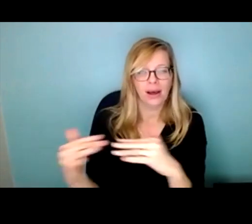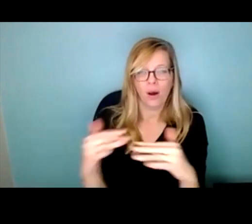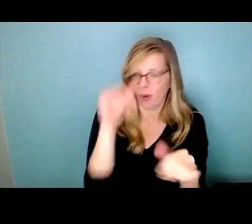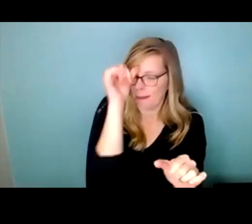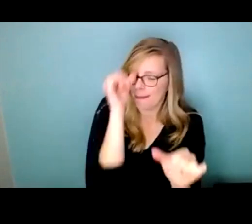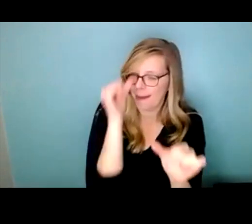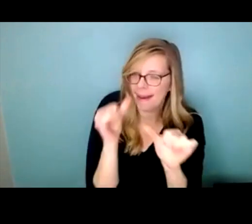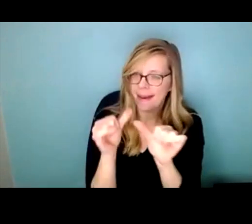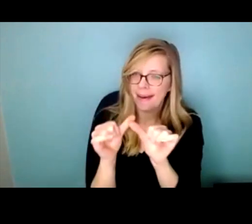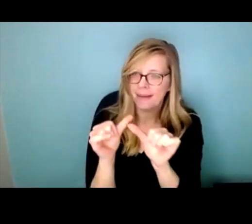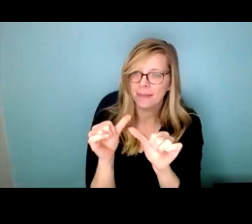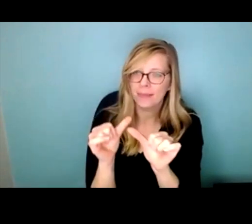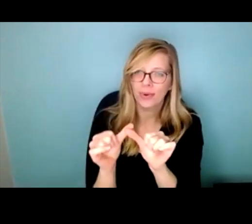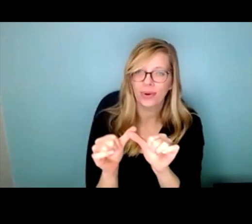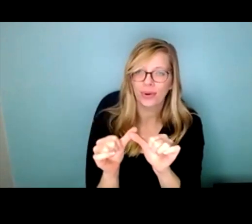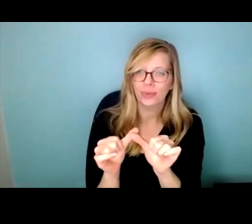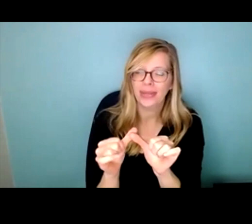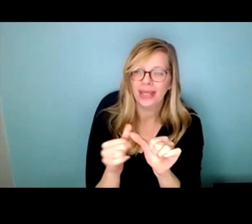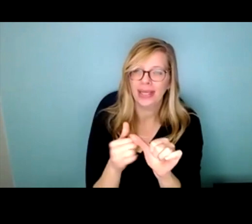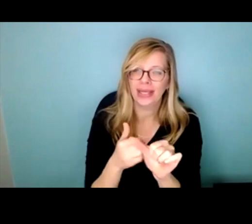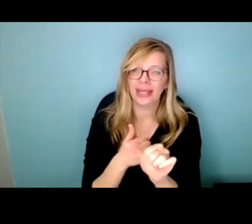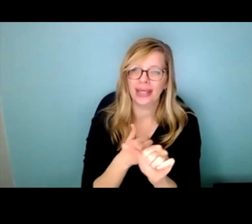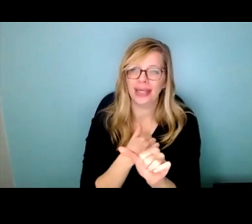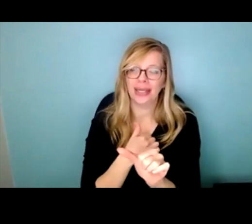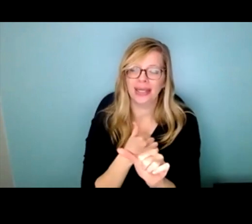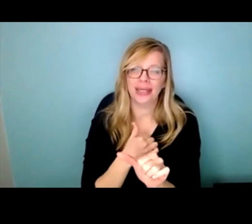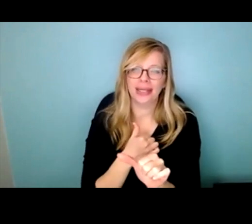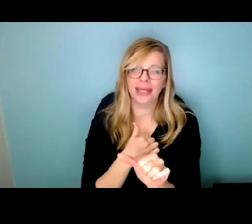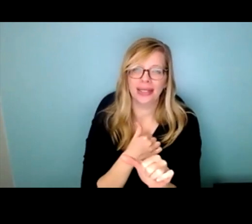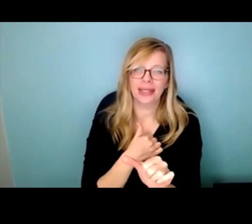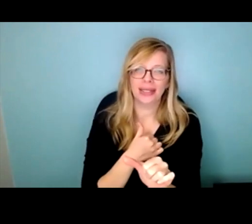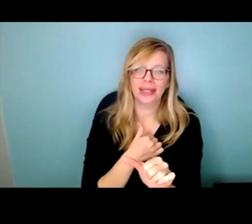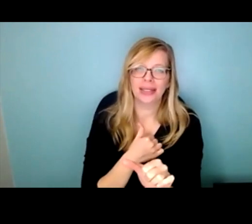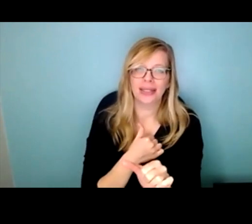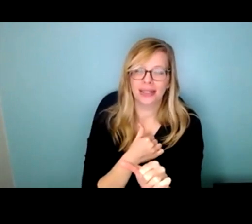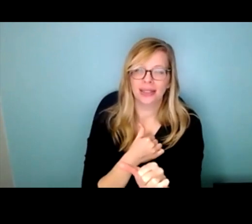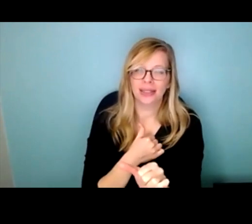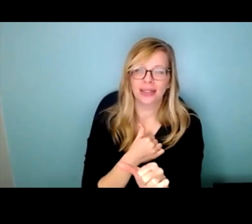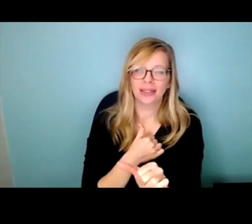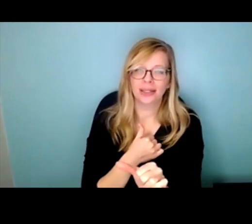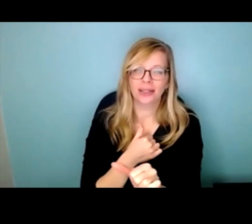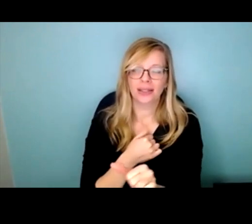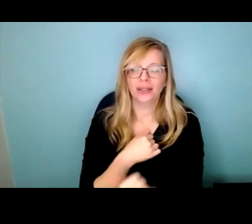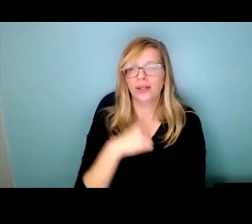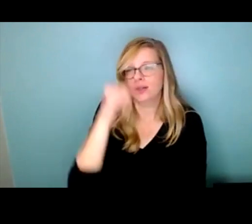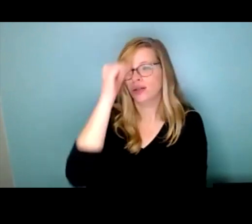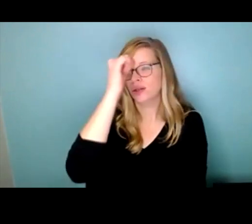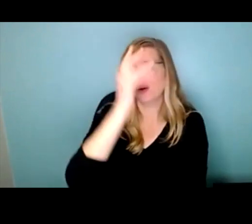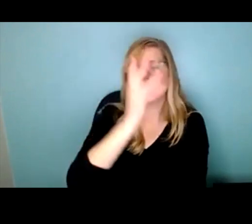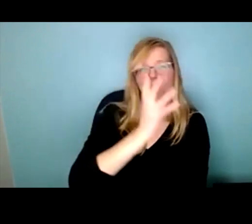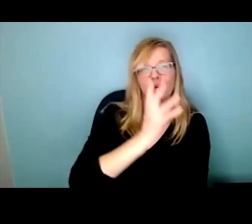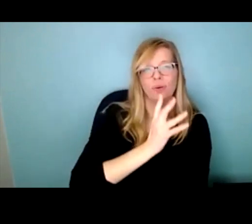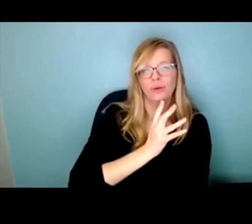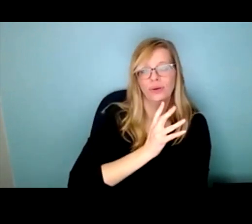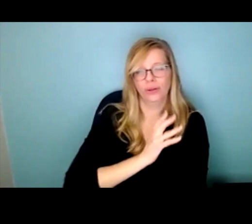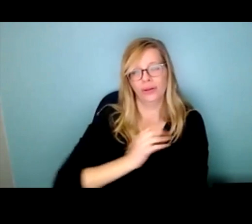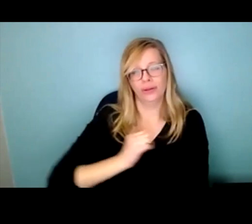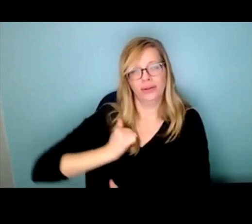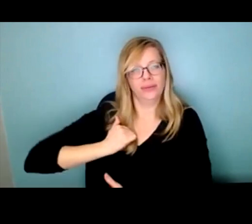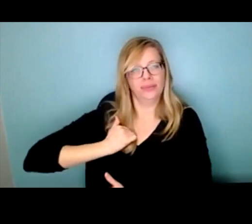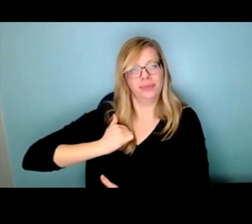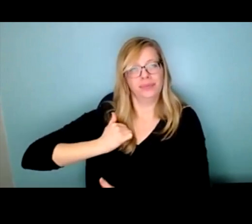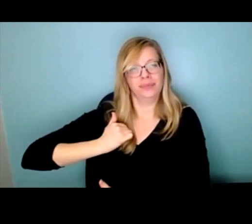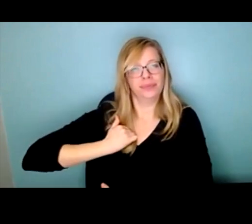Remember me me I'm so older